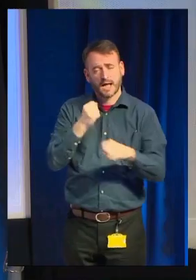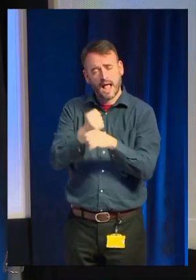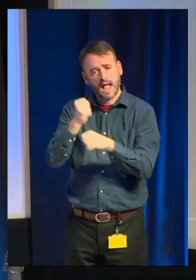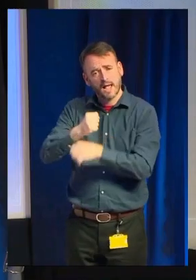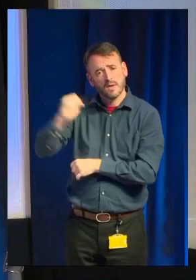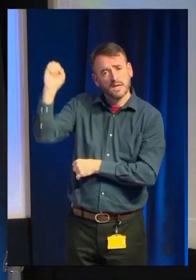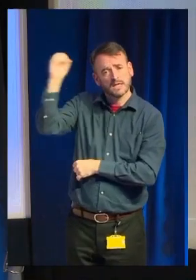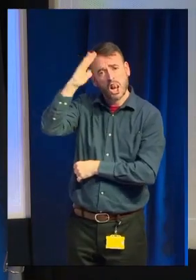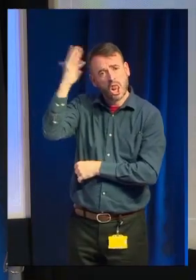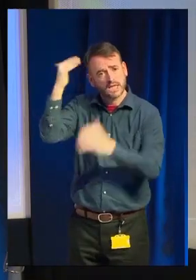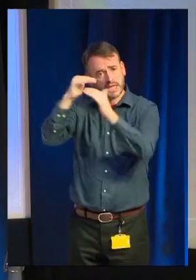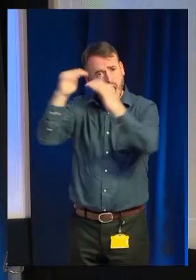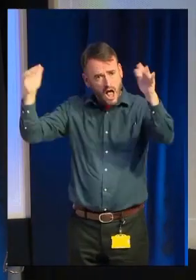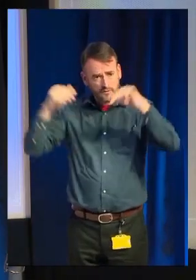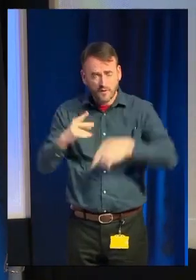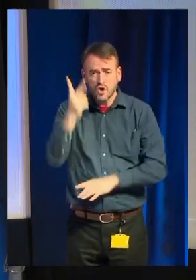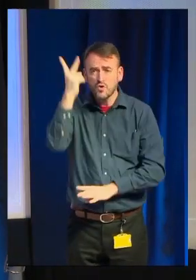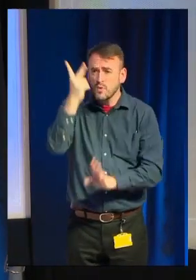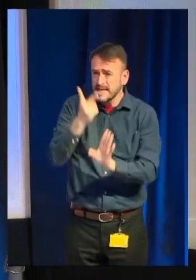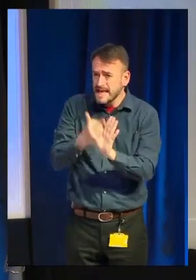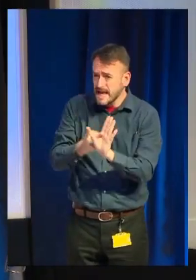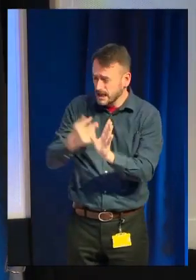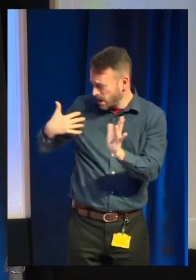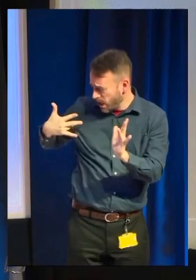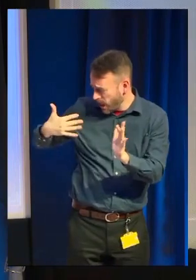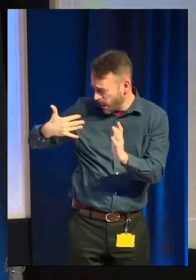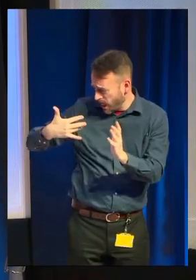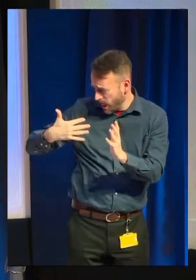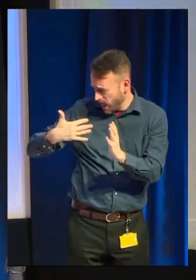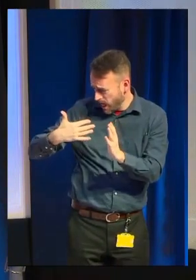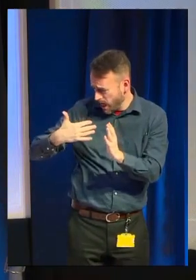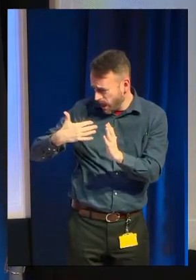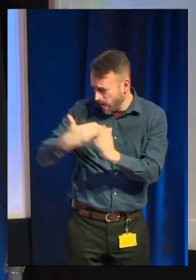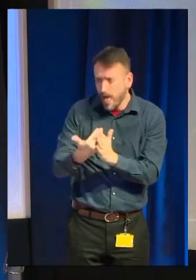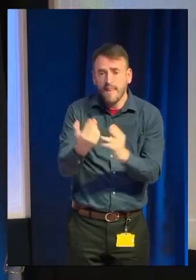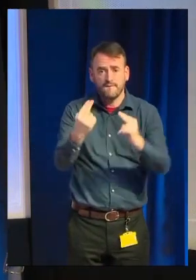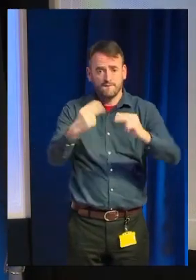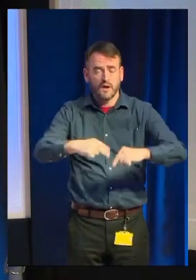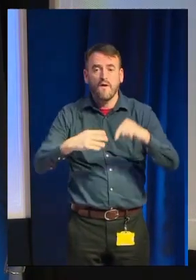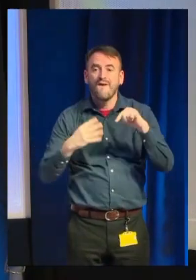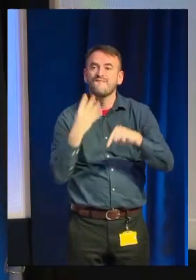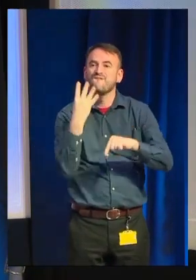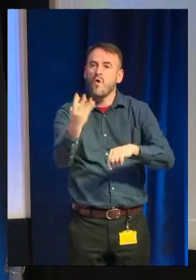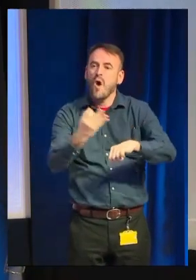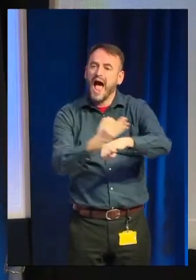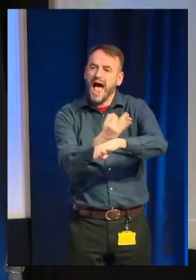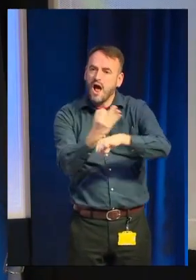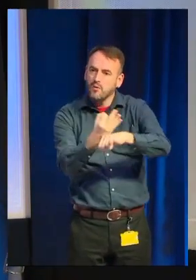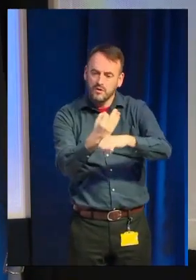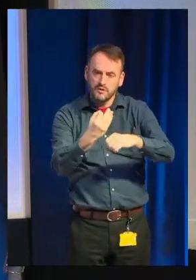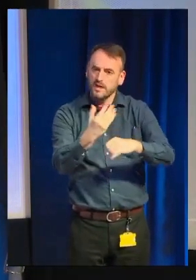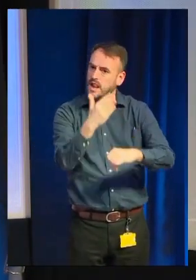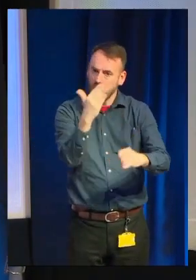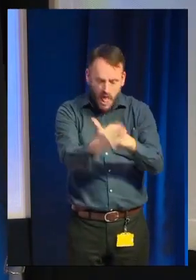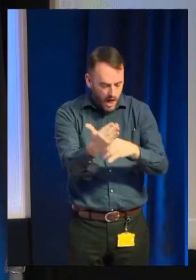basically aiming to four hours of stuff, which achieved us a top four placement on steam, which achieved us all this conversation and